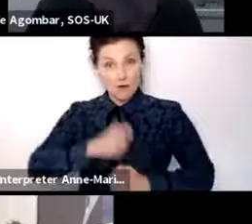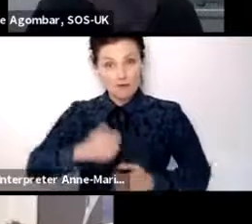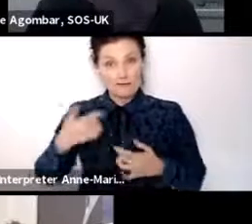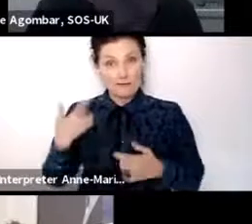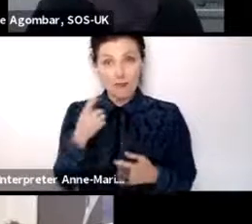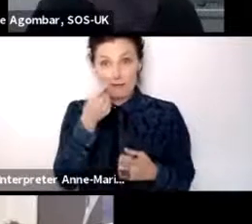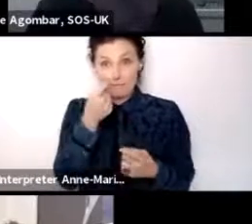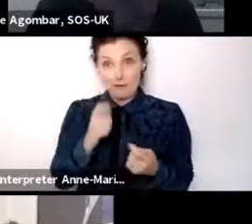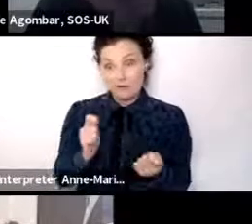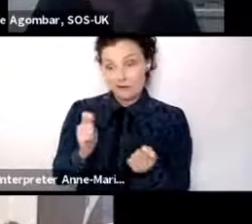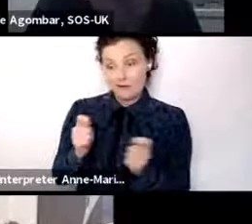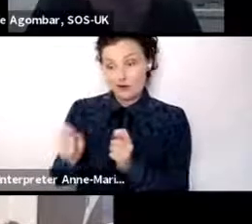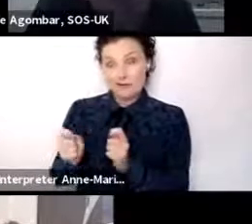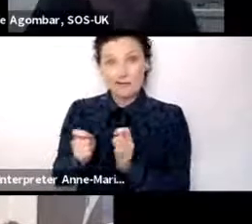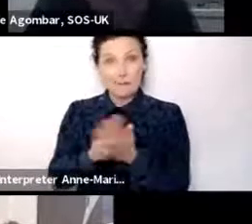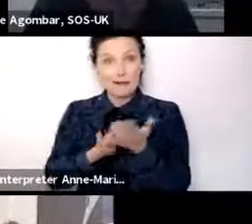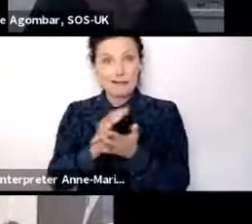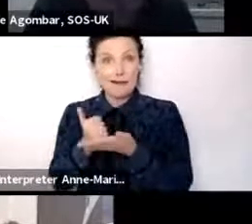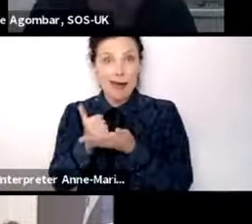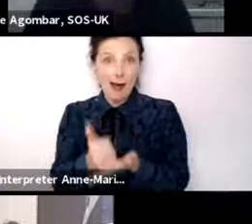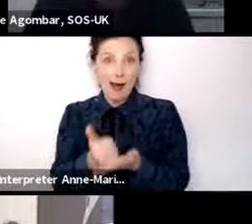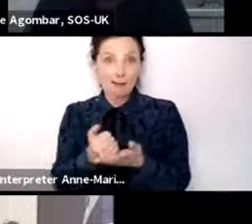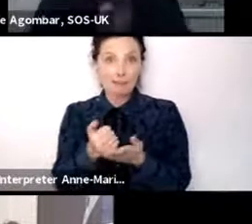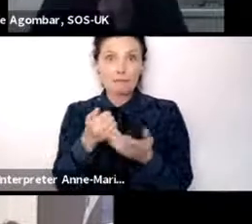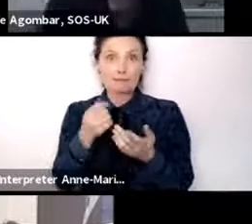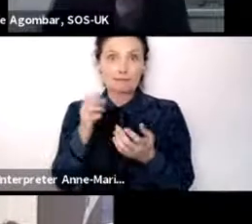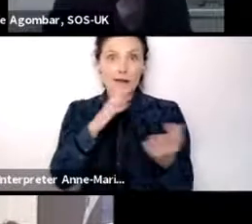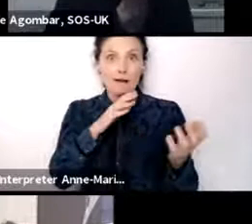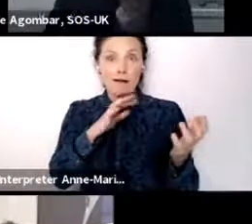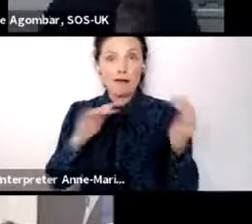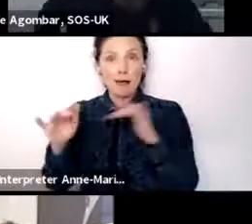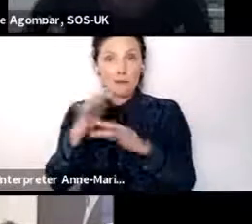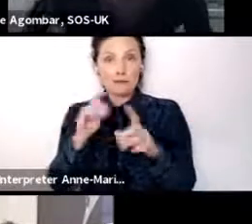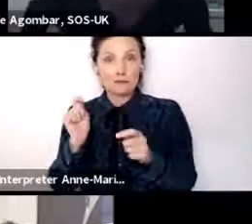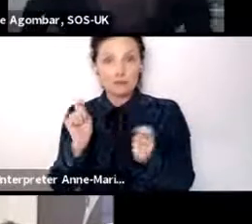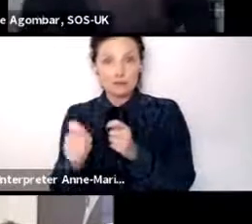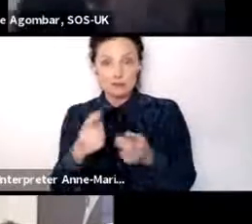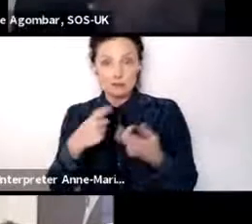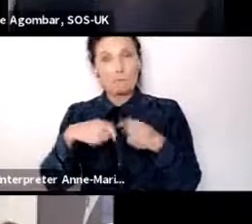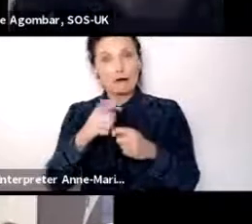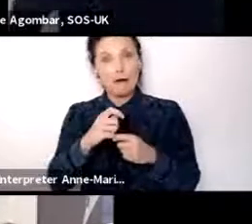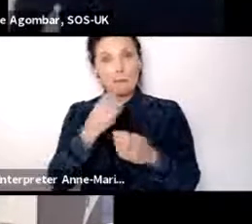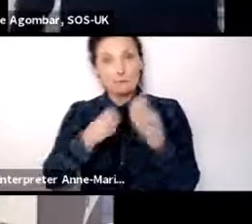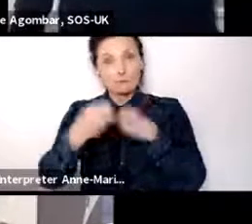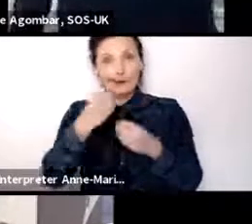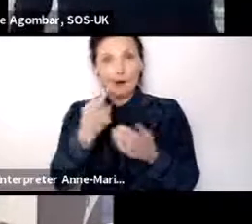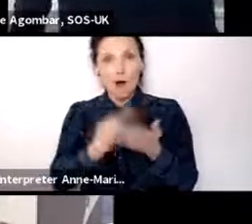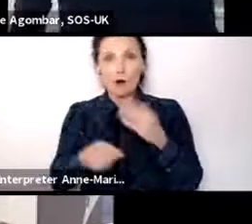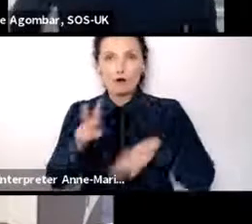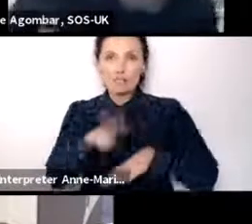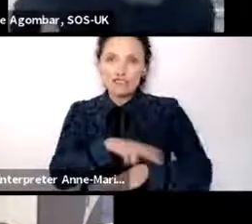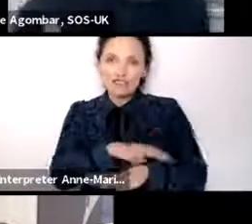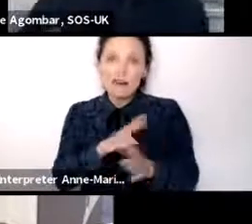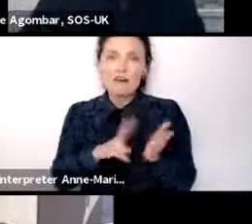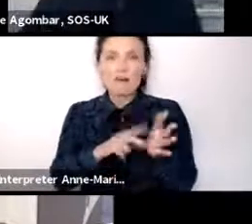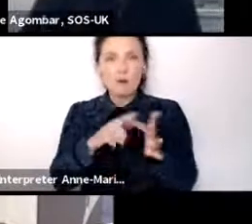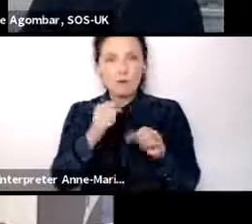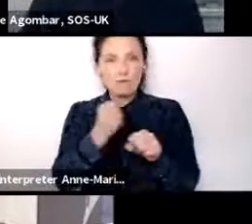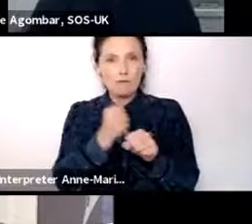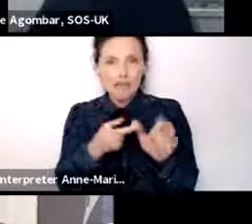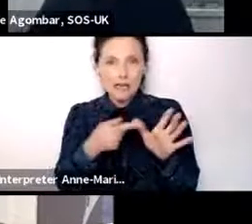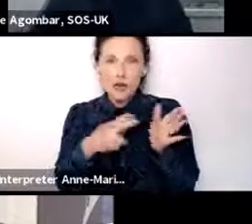might make a contribution, it would be going vegetarian or vegan, and it would be giving up flights.